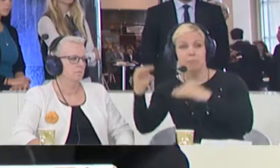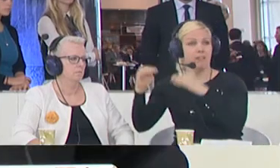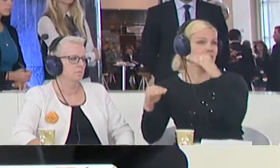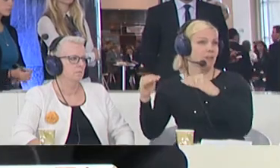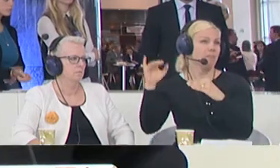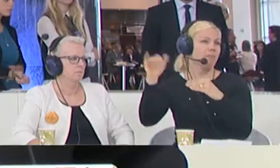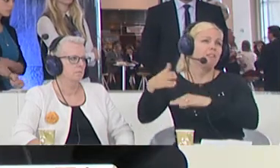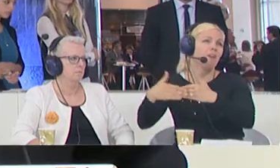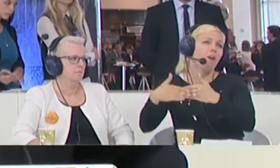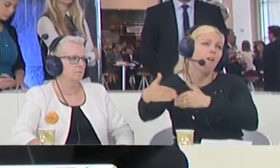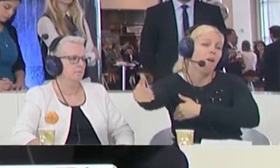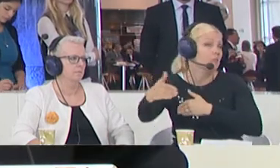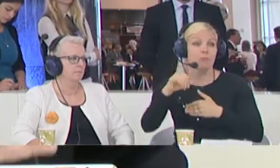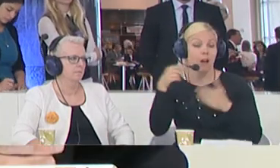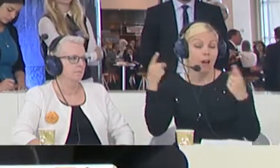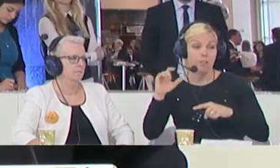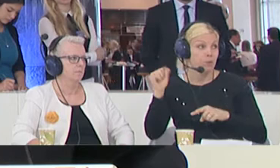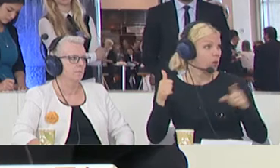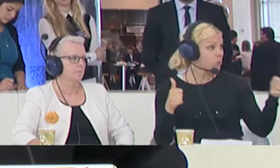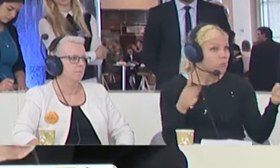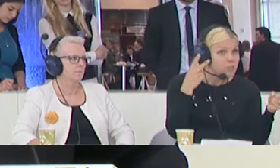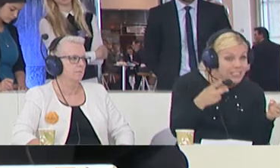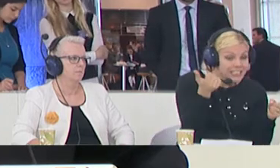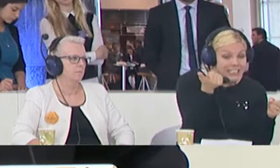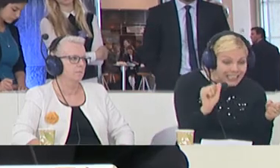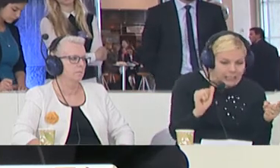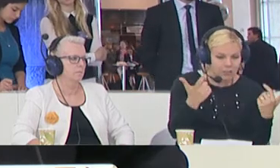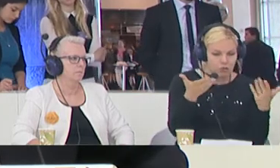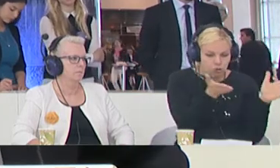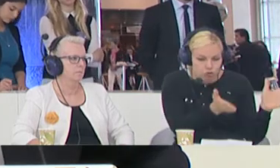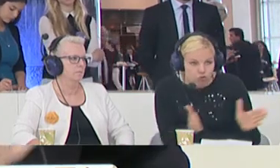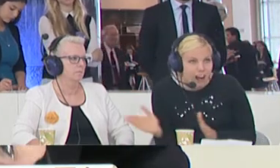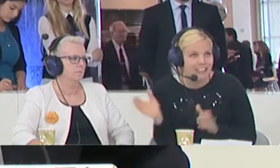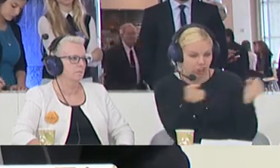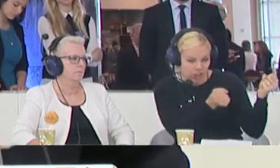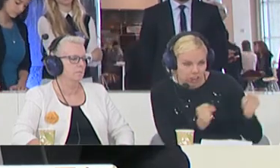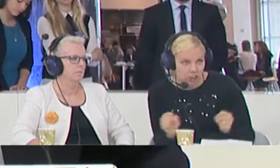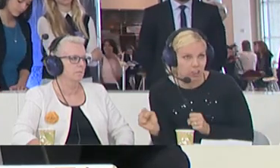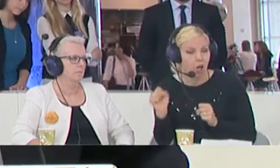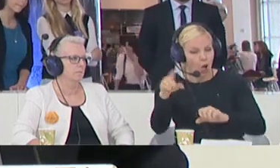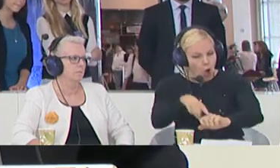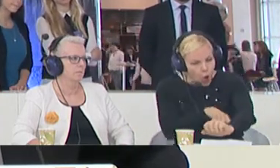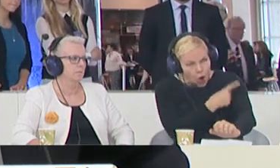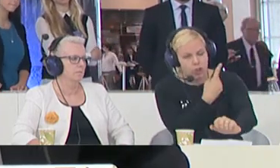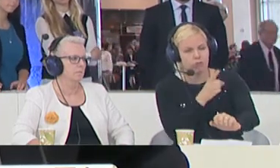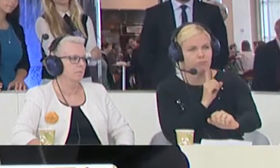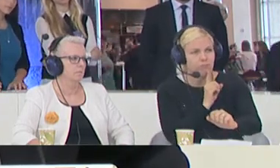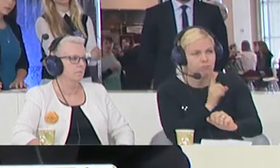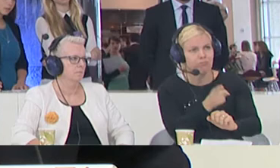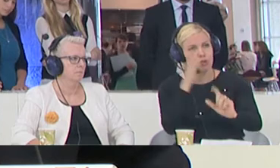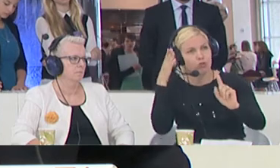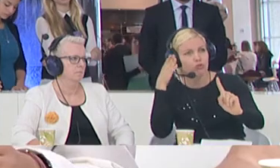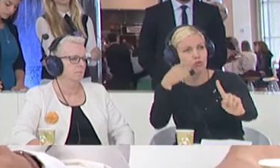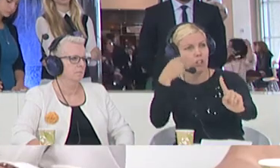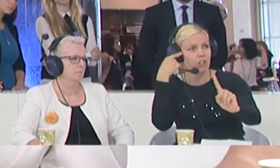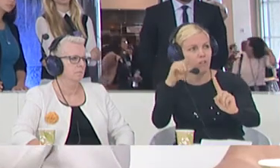sign of this really at the moment as part of a holistic strategy, a really long-term solid direction for Europe and its foreign policy element?